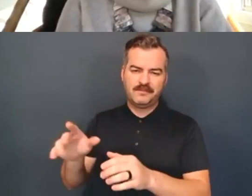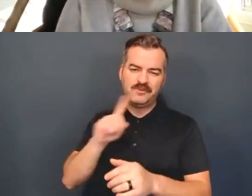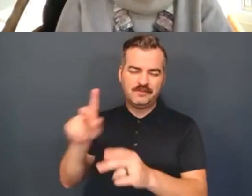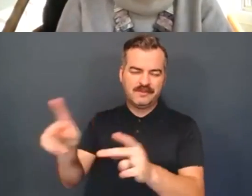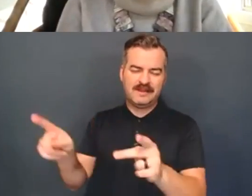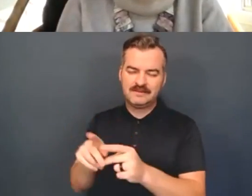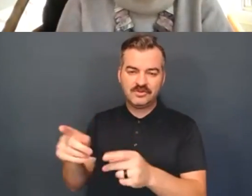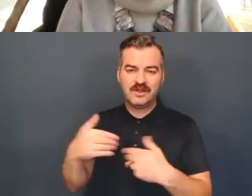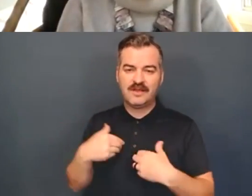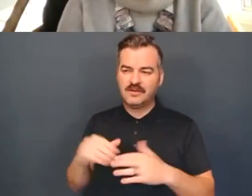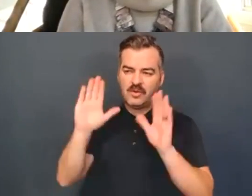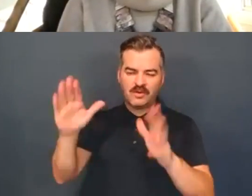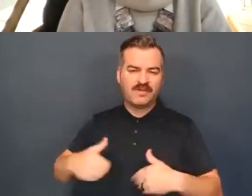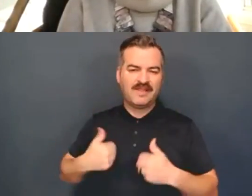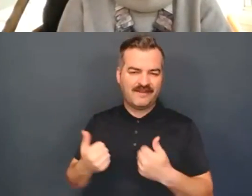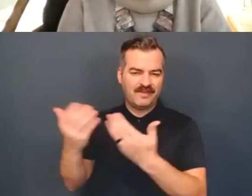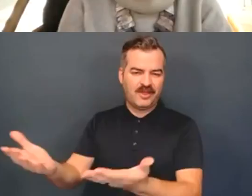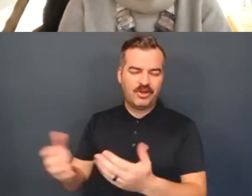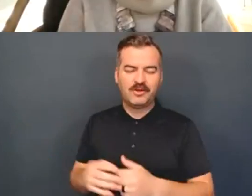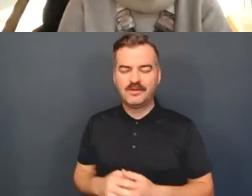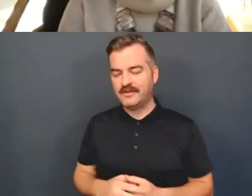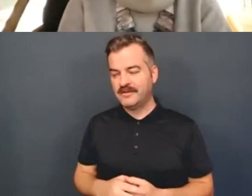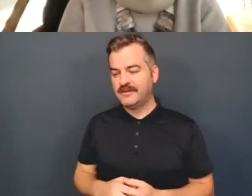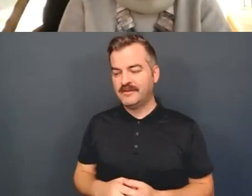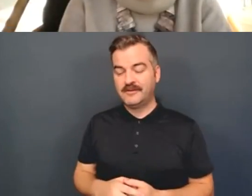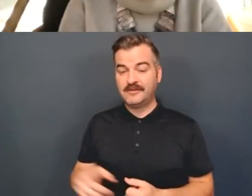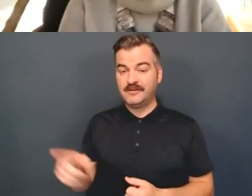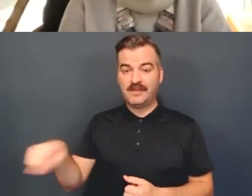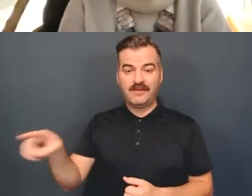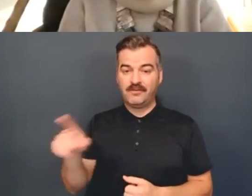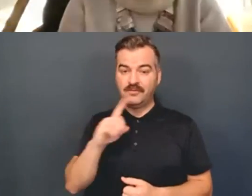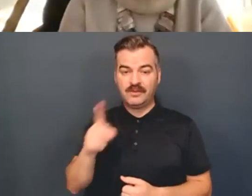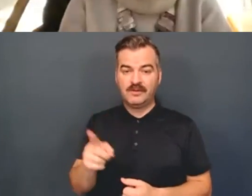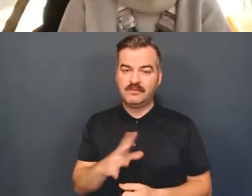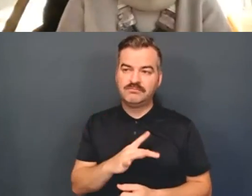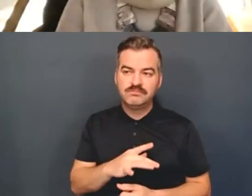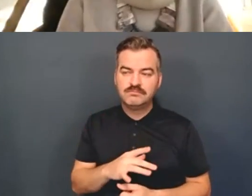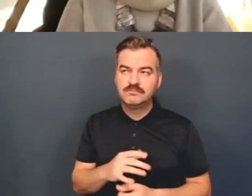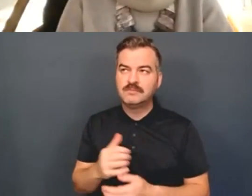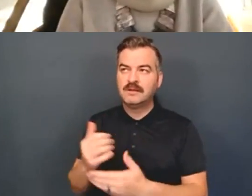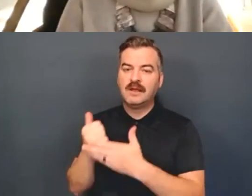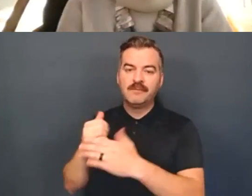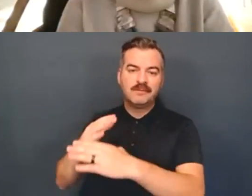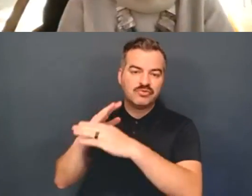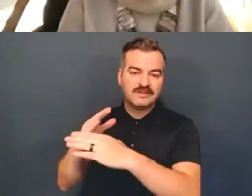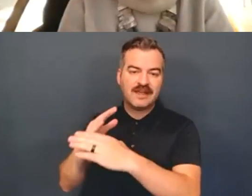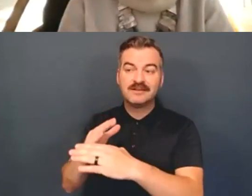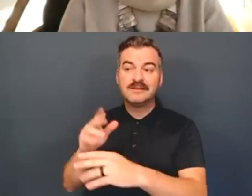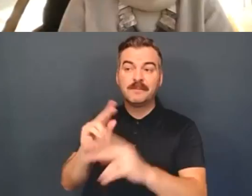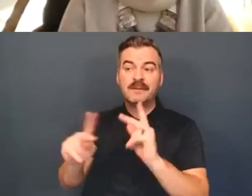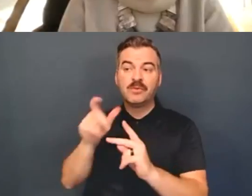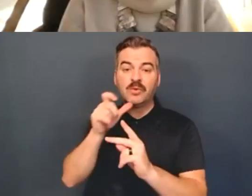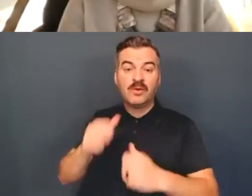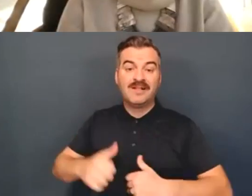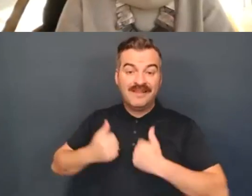wonderful life there. Um, they have been incredibly good in protecting both the residents and